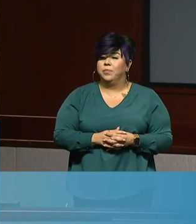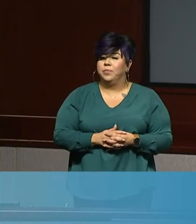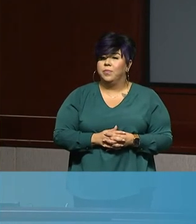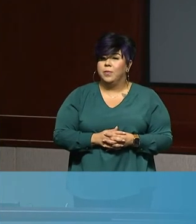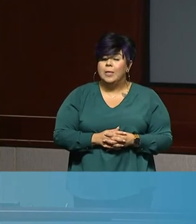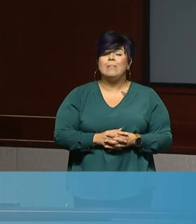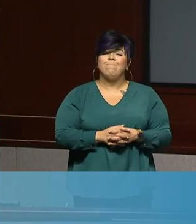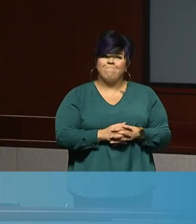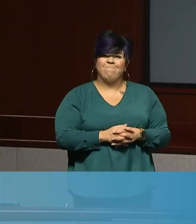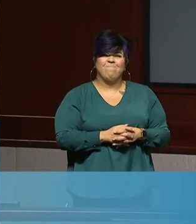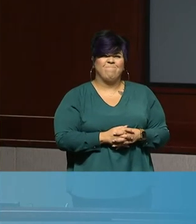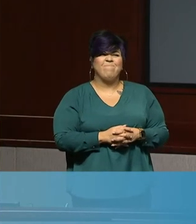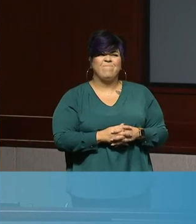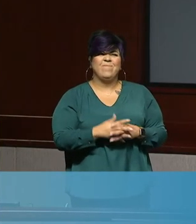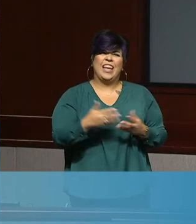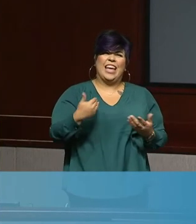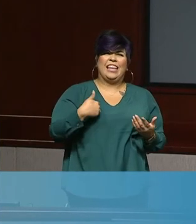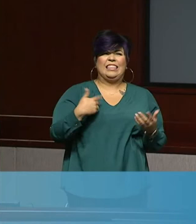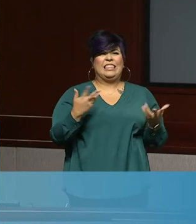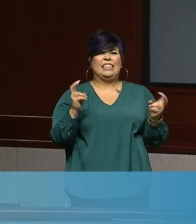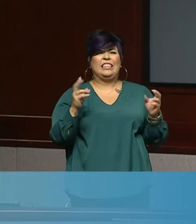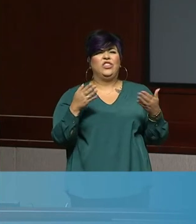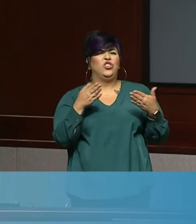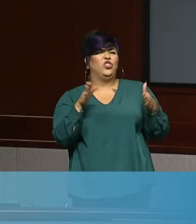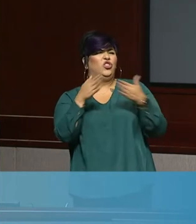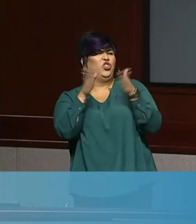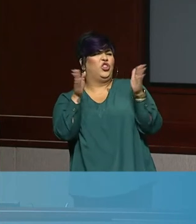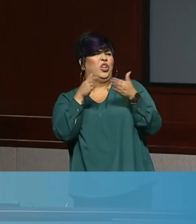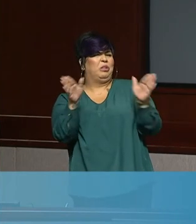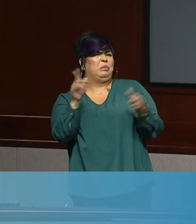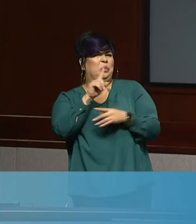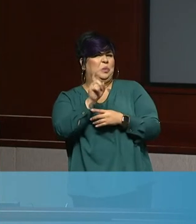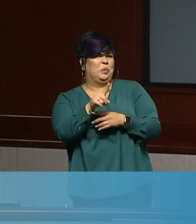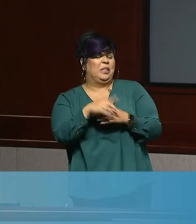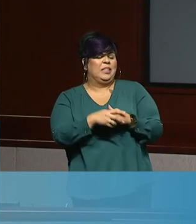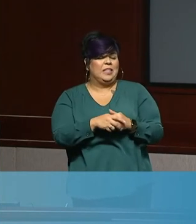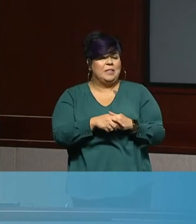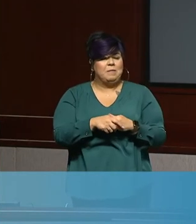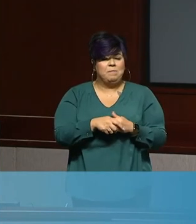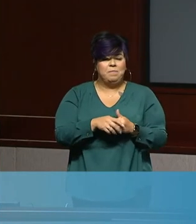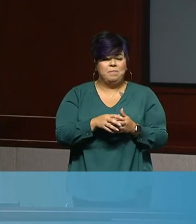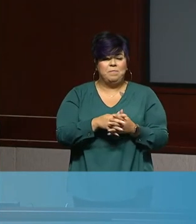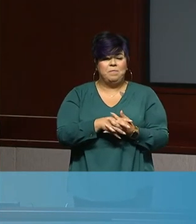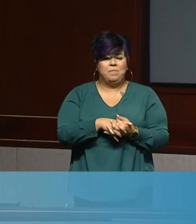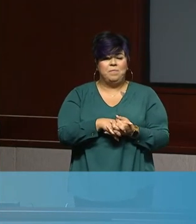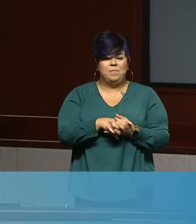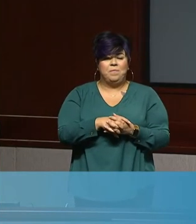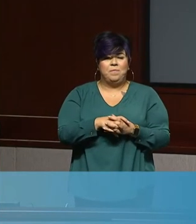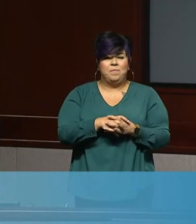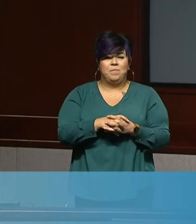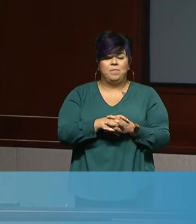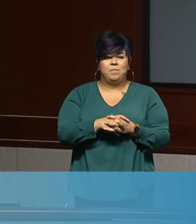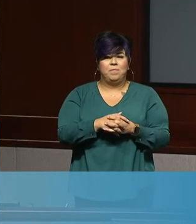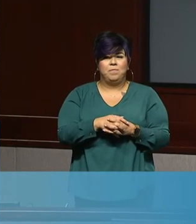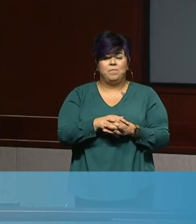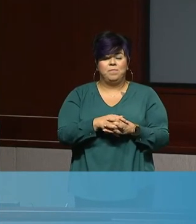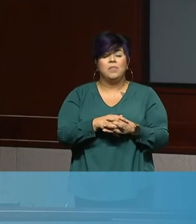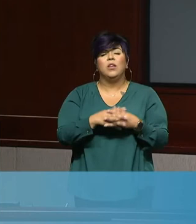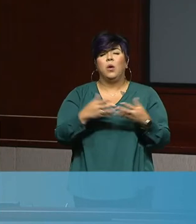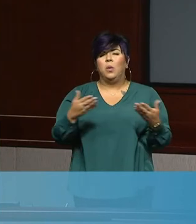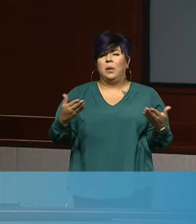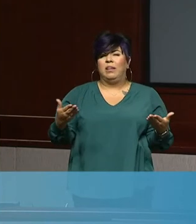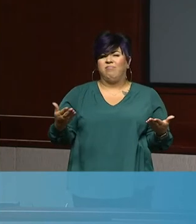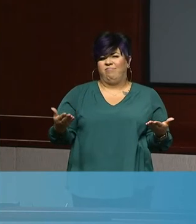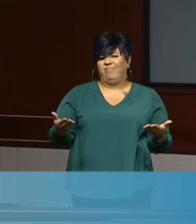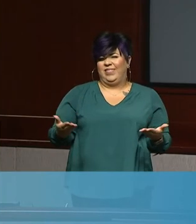Yeah, I have kind of a more general question about just how we talk about where the cases are trending right now. And so in current County and